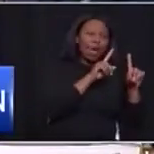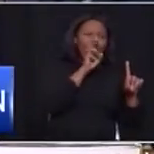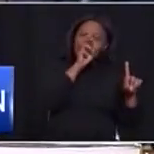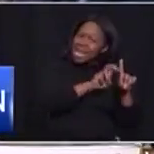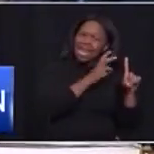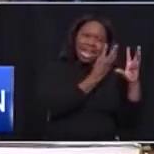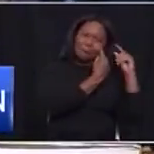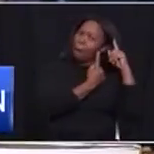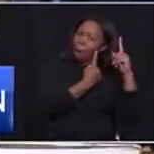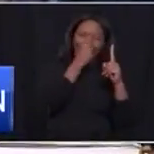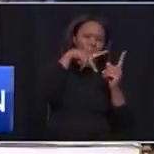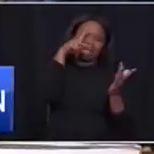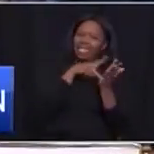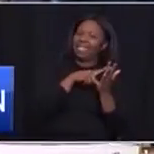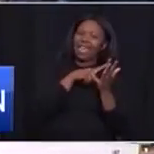number one position.